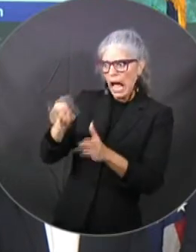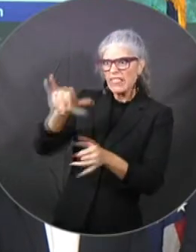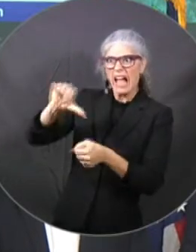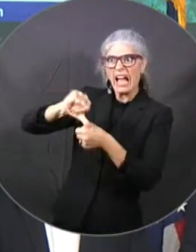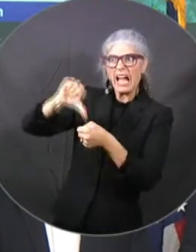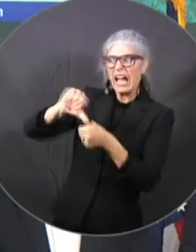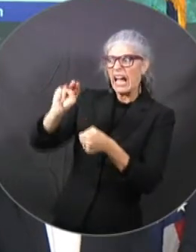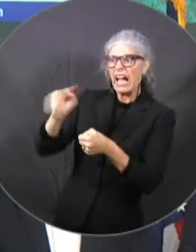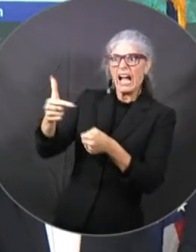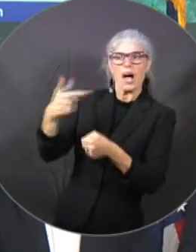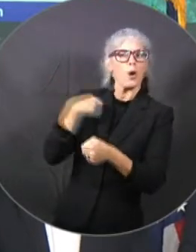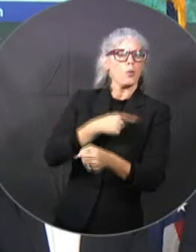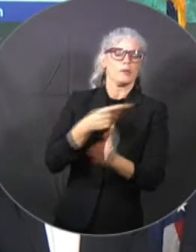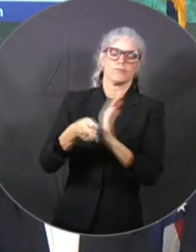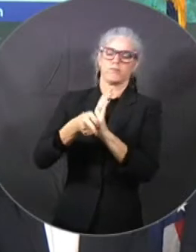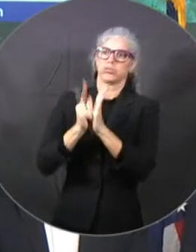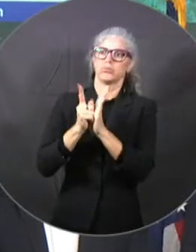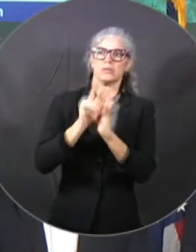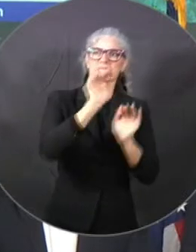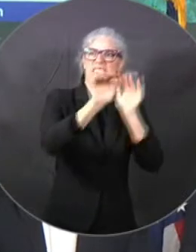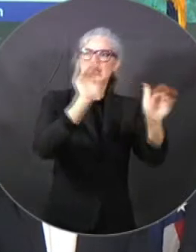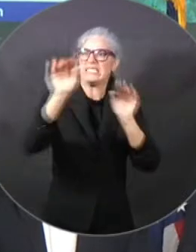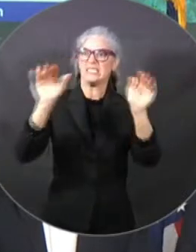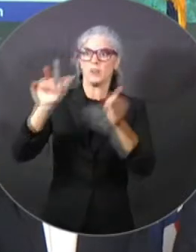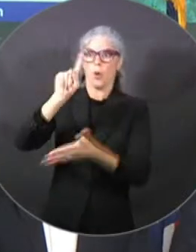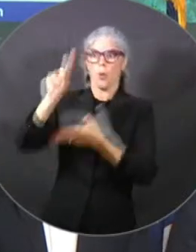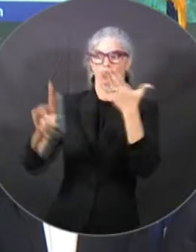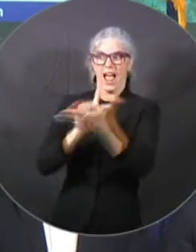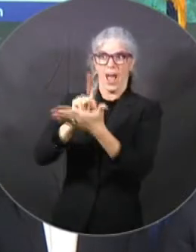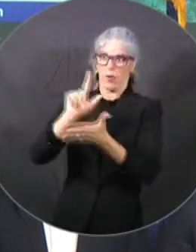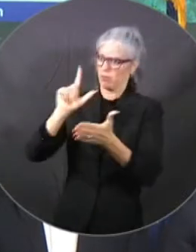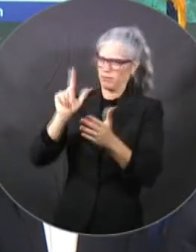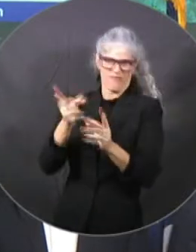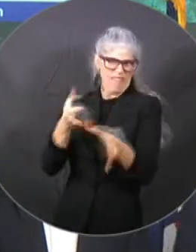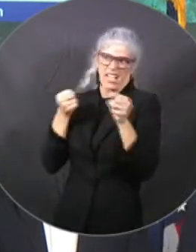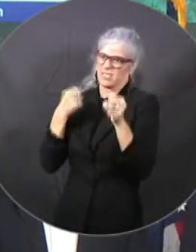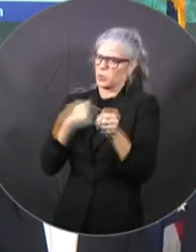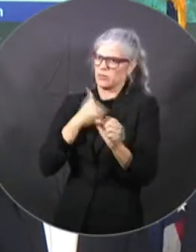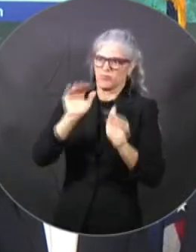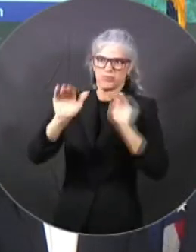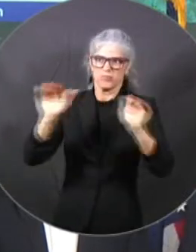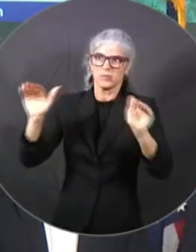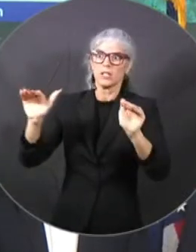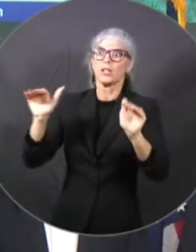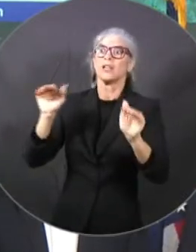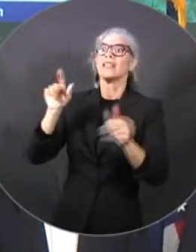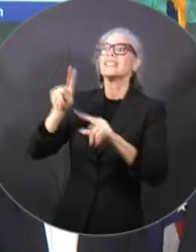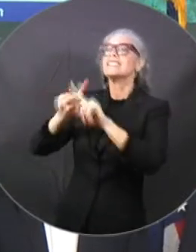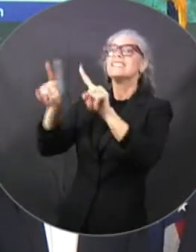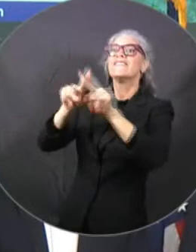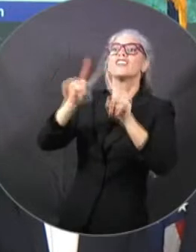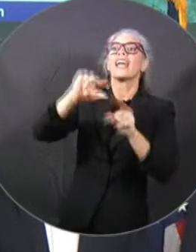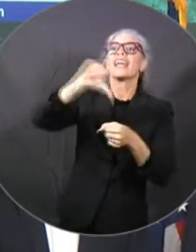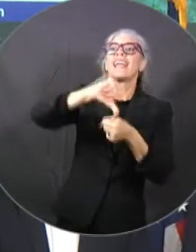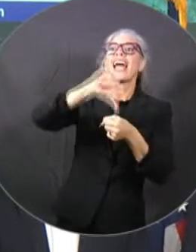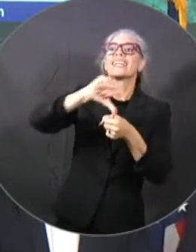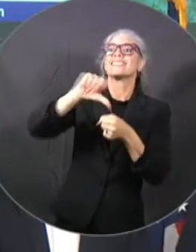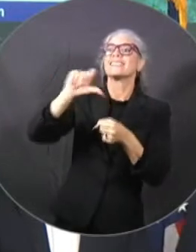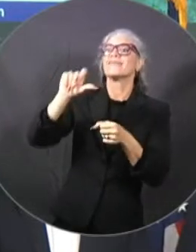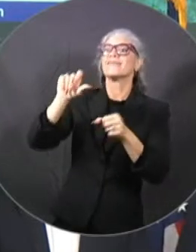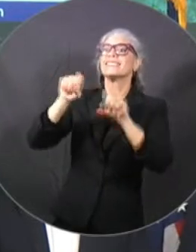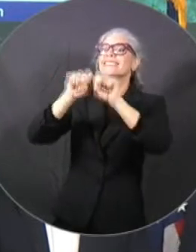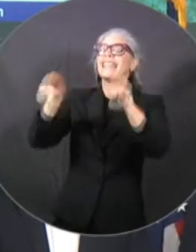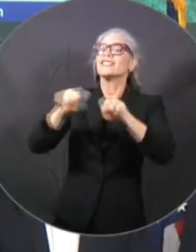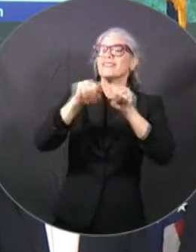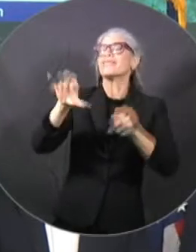just an hour or so. After that first notice went out, we received a notice from Sitco telling us which stations where the manifest had led that fuel to be.